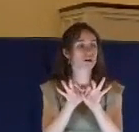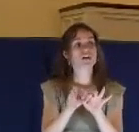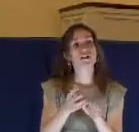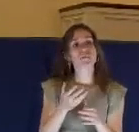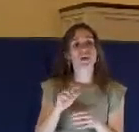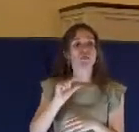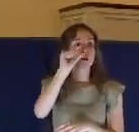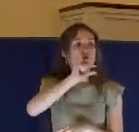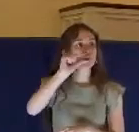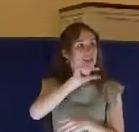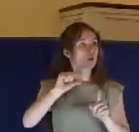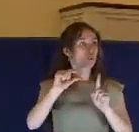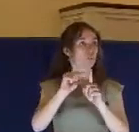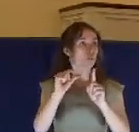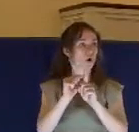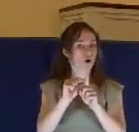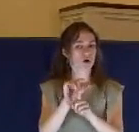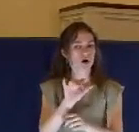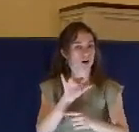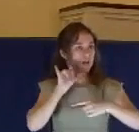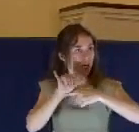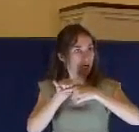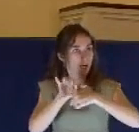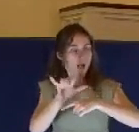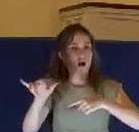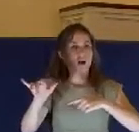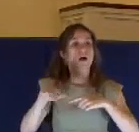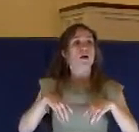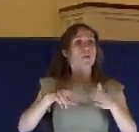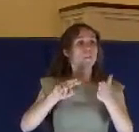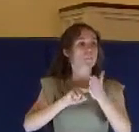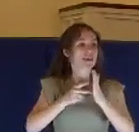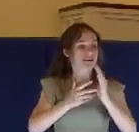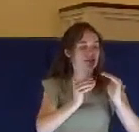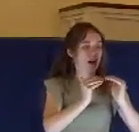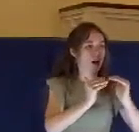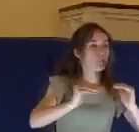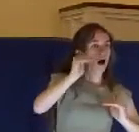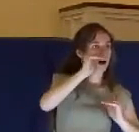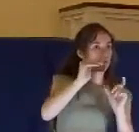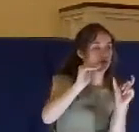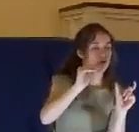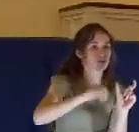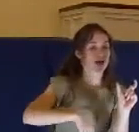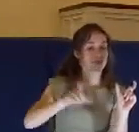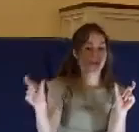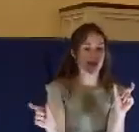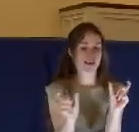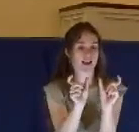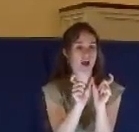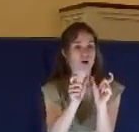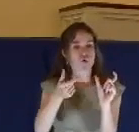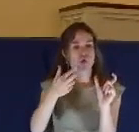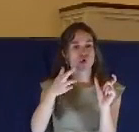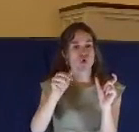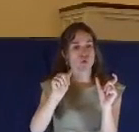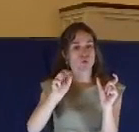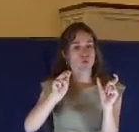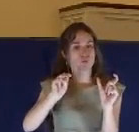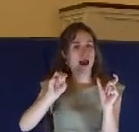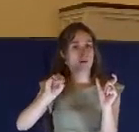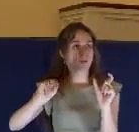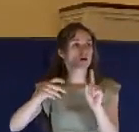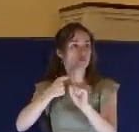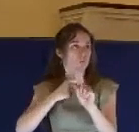graman, hupo meaning above or over. Gramon is where we get the word grammar, and really it just means